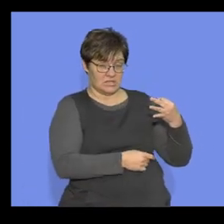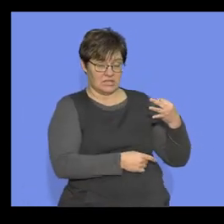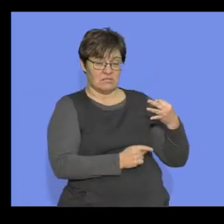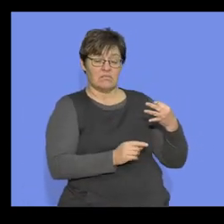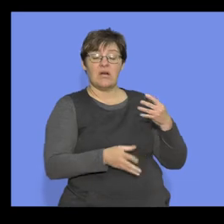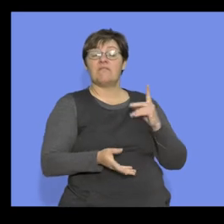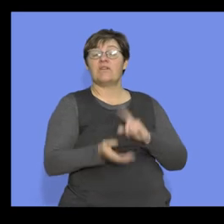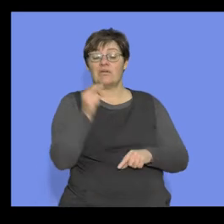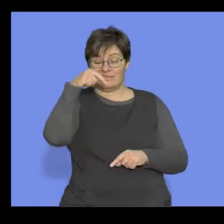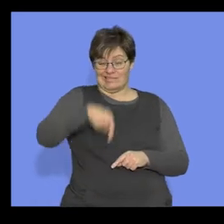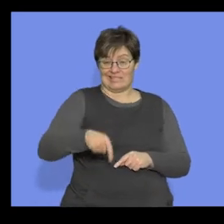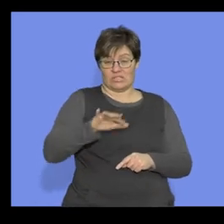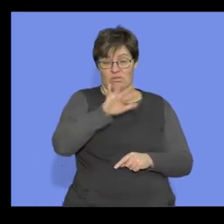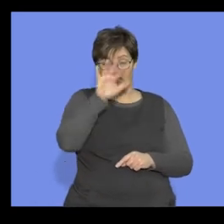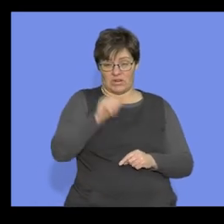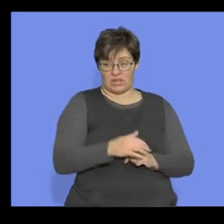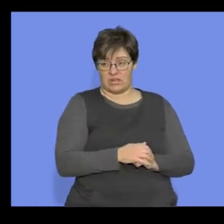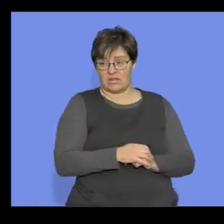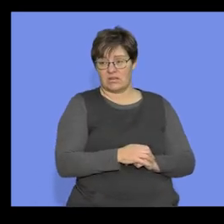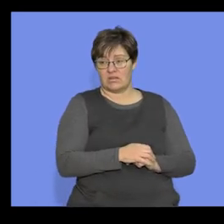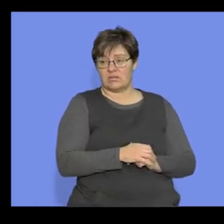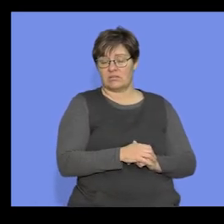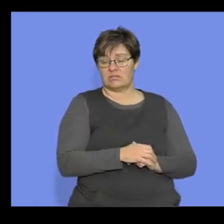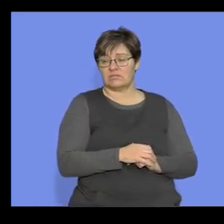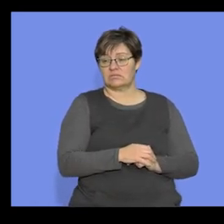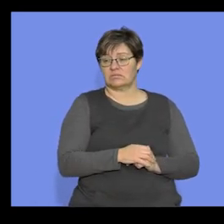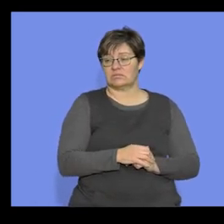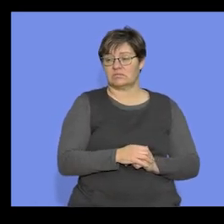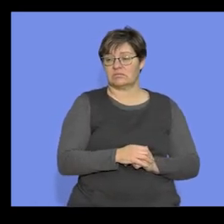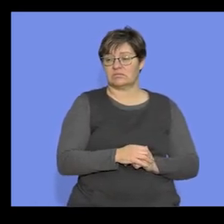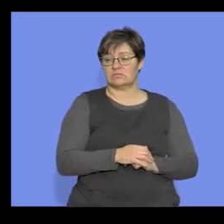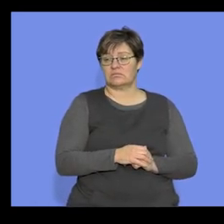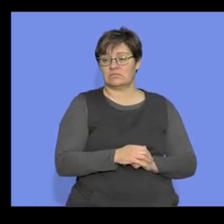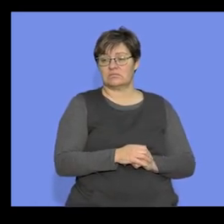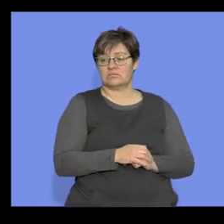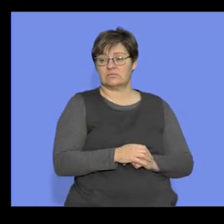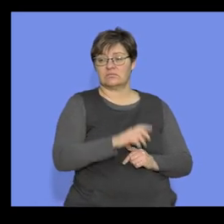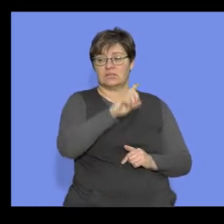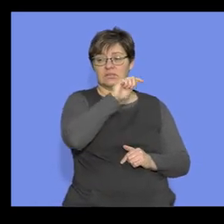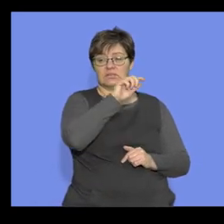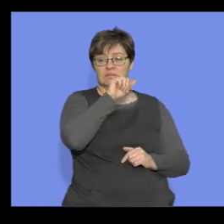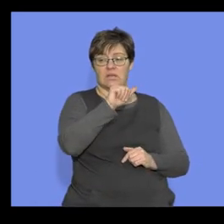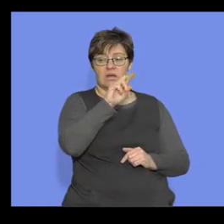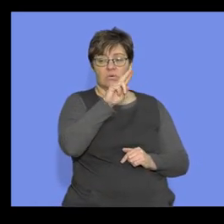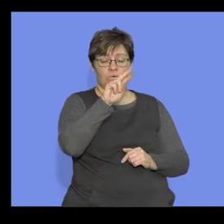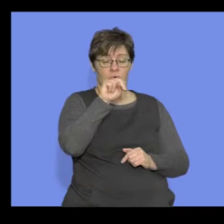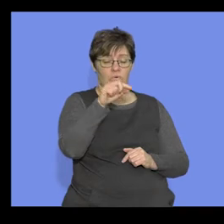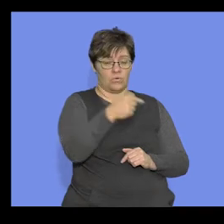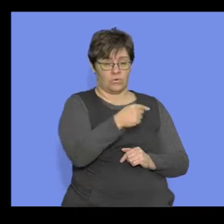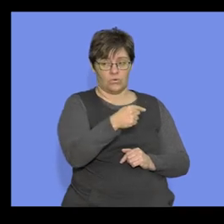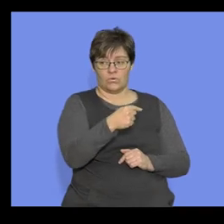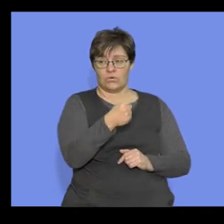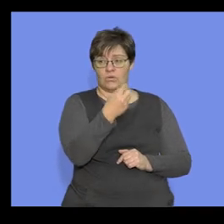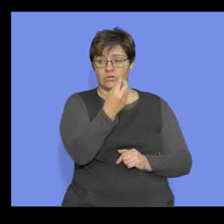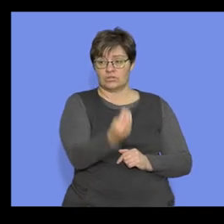As I said, and they were all found here in South Africa. They are the taung child.